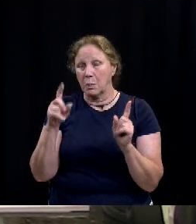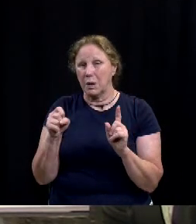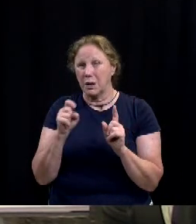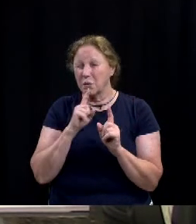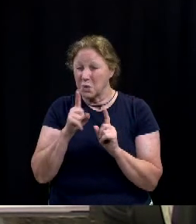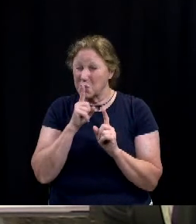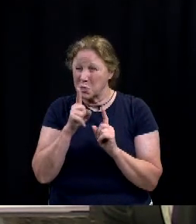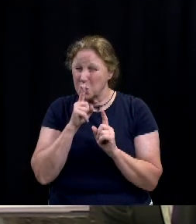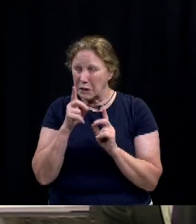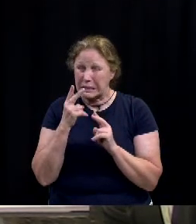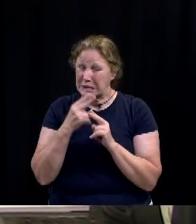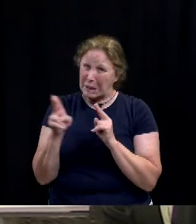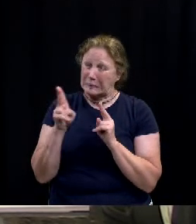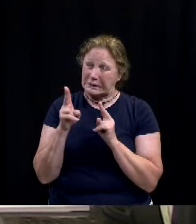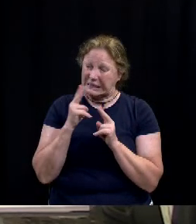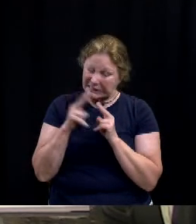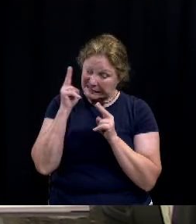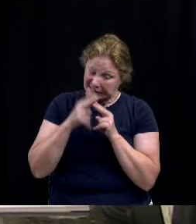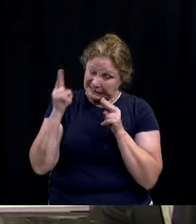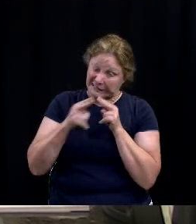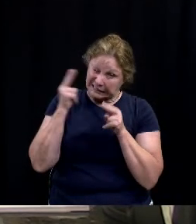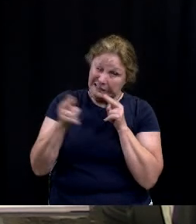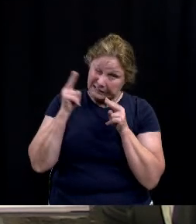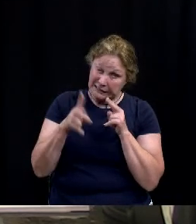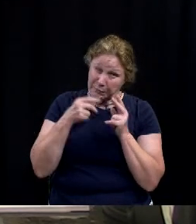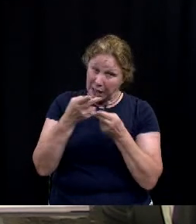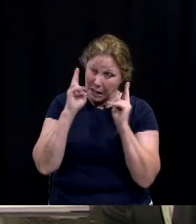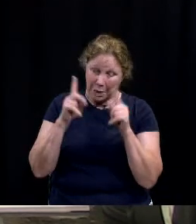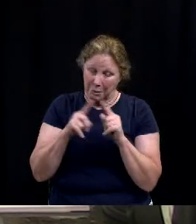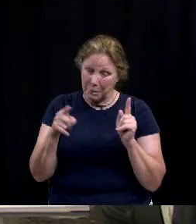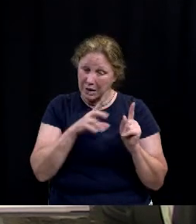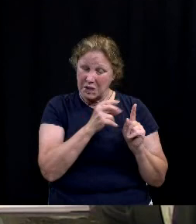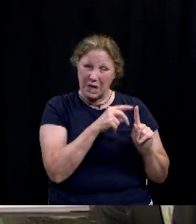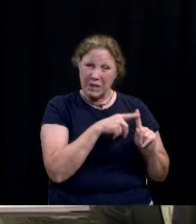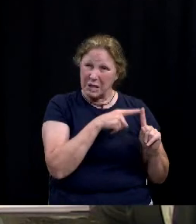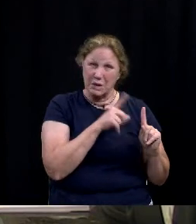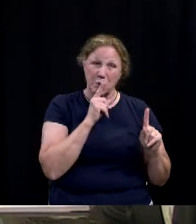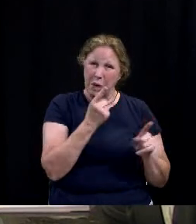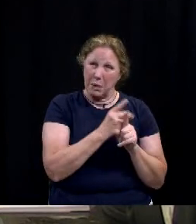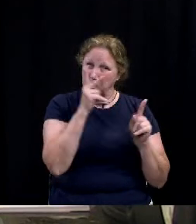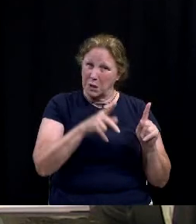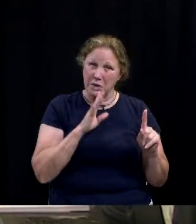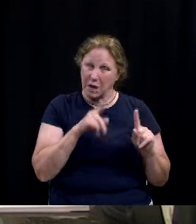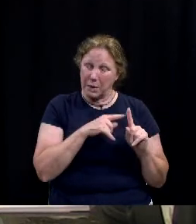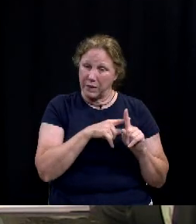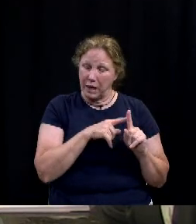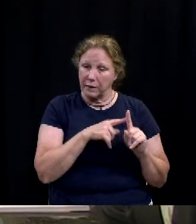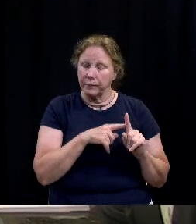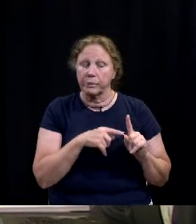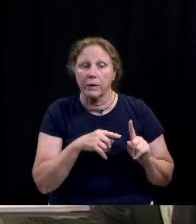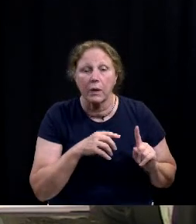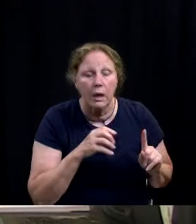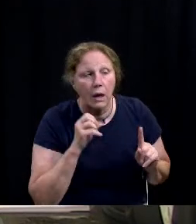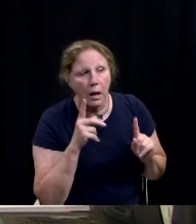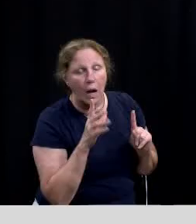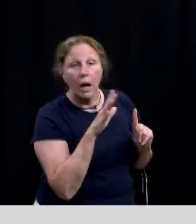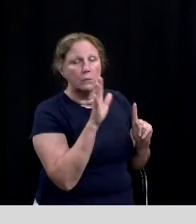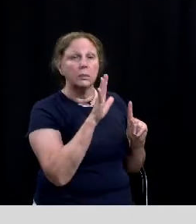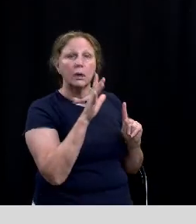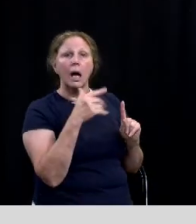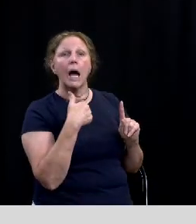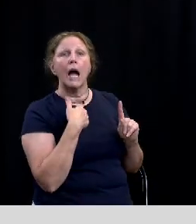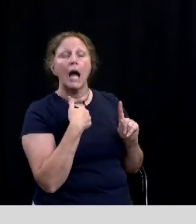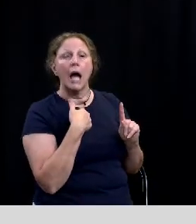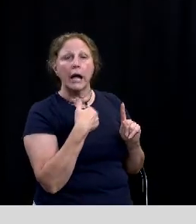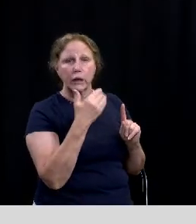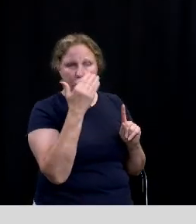very briefly talk about uh halloween but i don't know that jonathan the right person to talk about that okay well yeah yeah it's just i